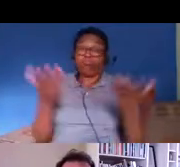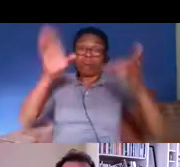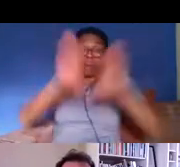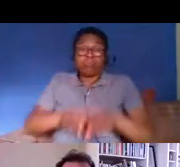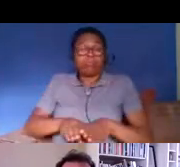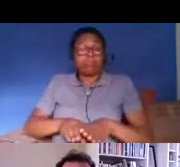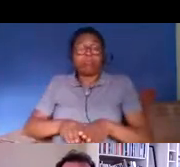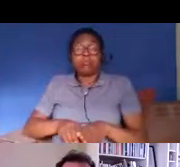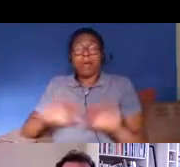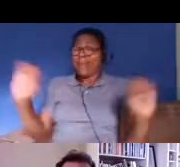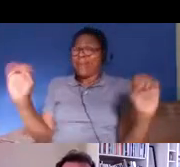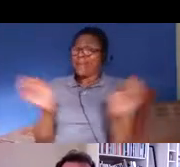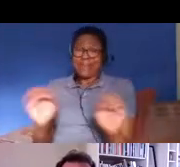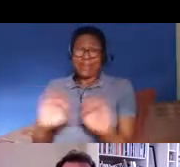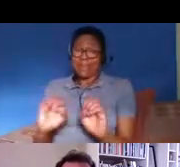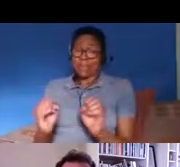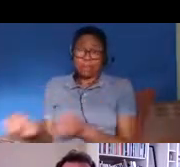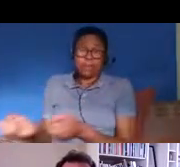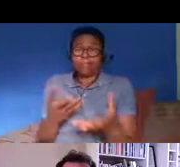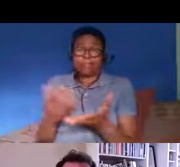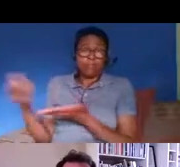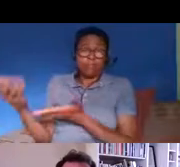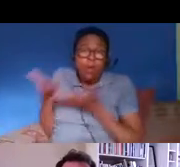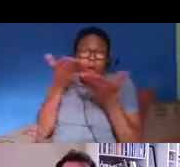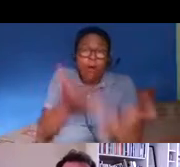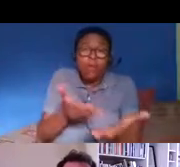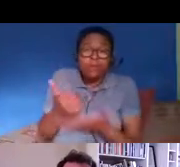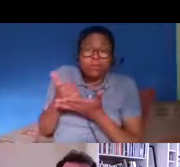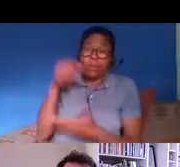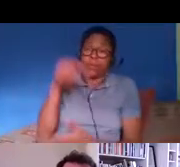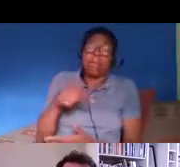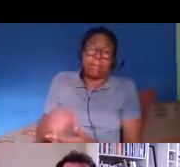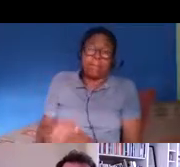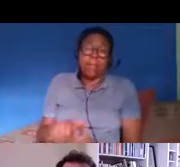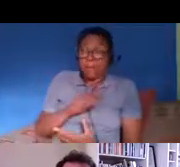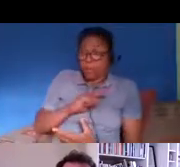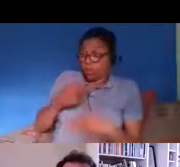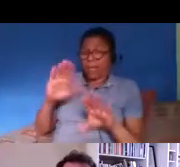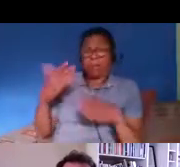nothing has been done to help them so um it must be an absolutely appalling situation that they are now in